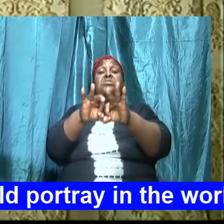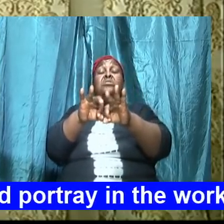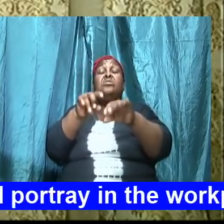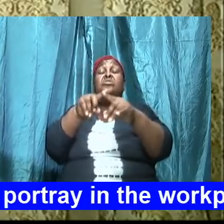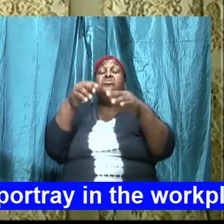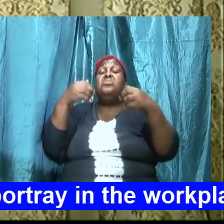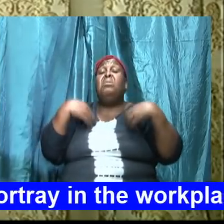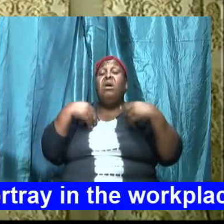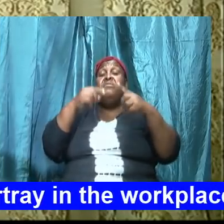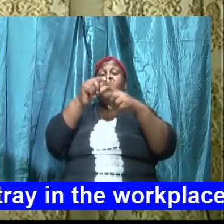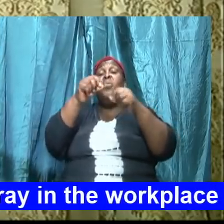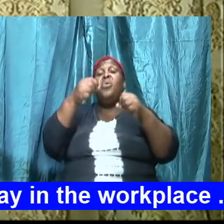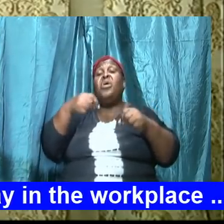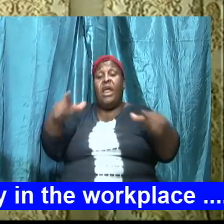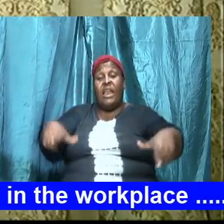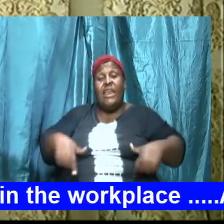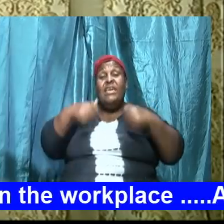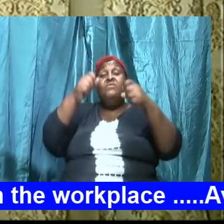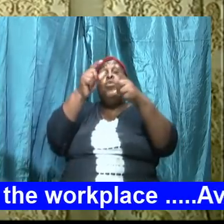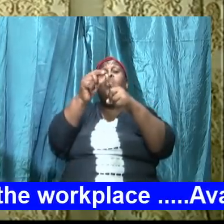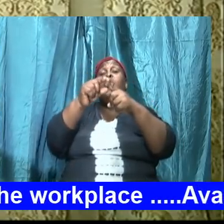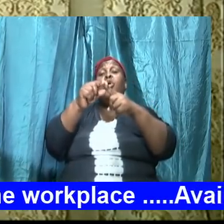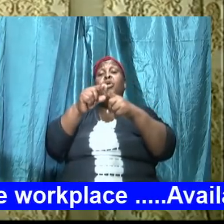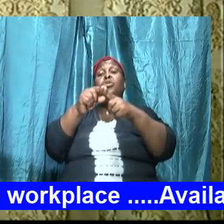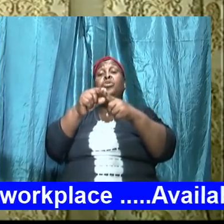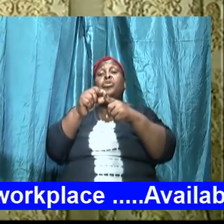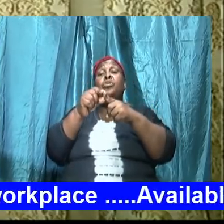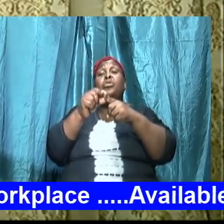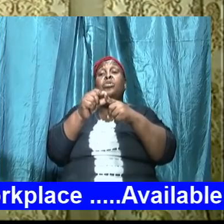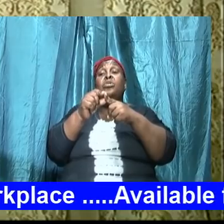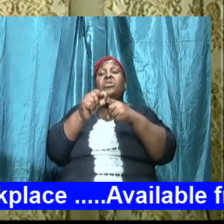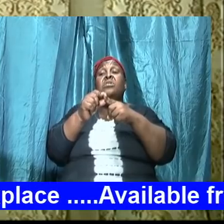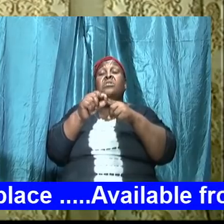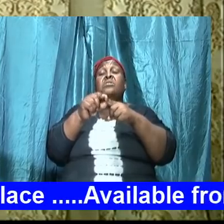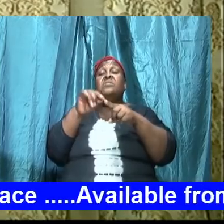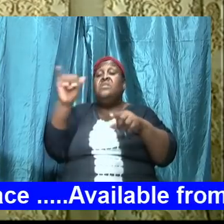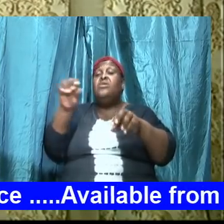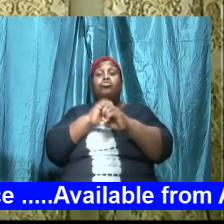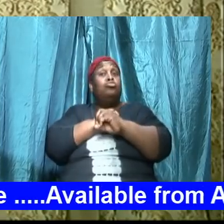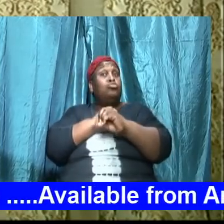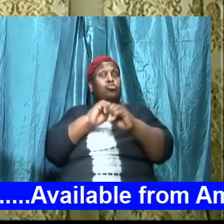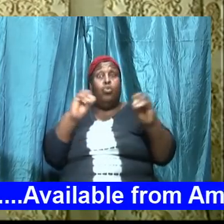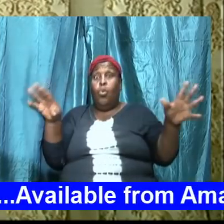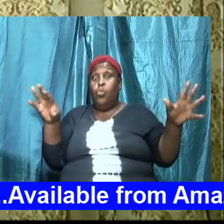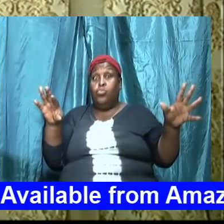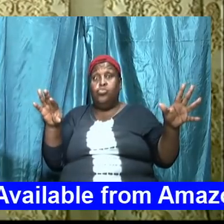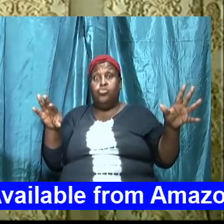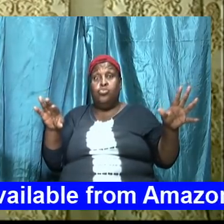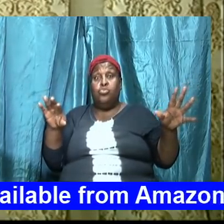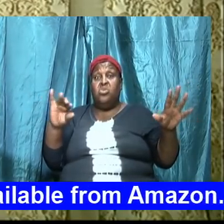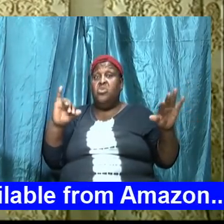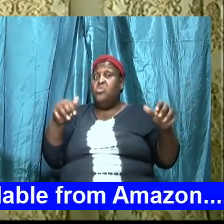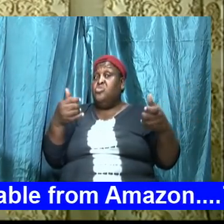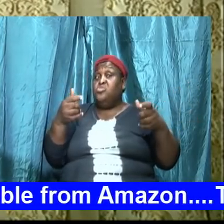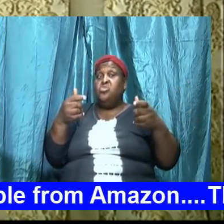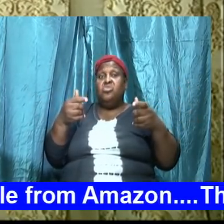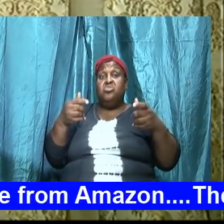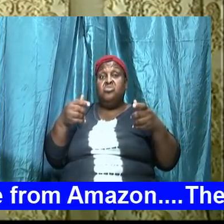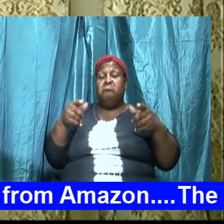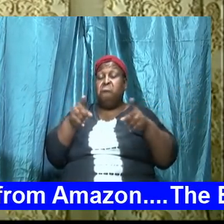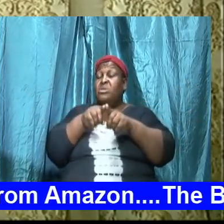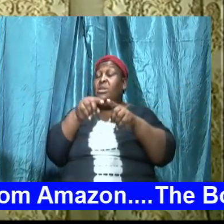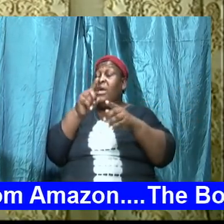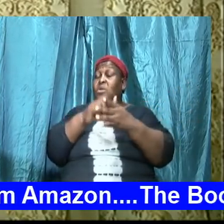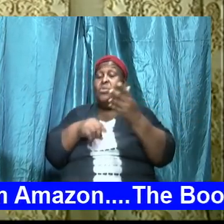have the word and to live in the word and to walk in the word that if we don't just like what happened to Israel